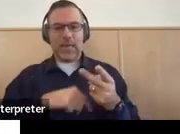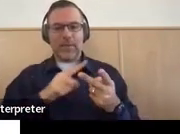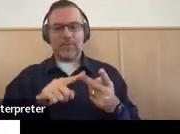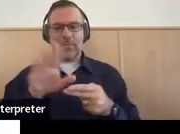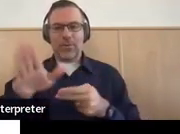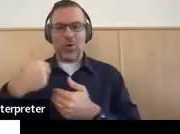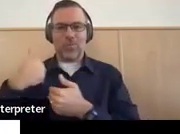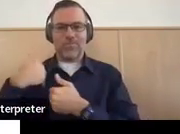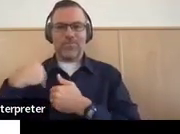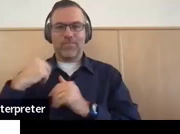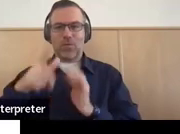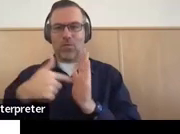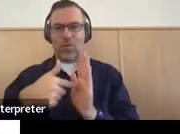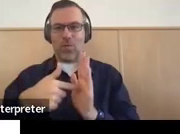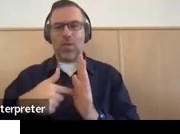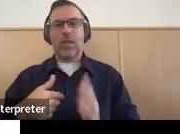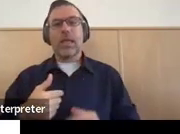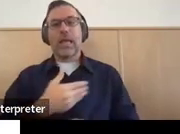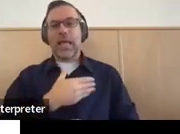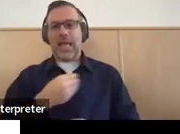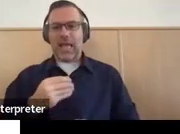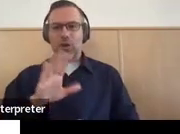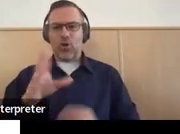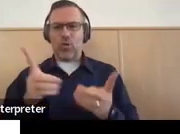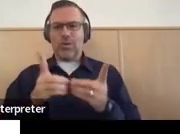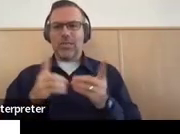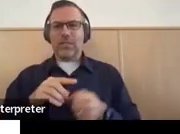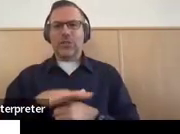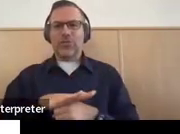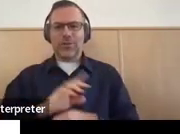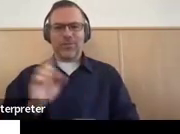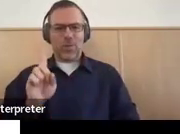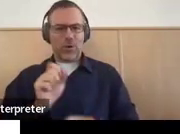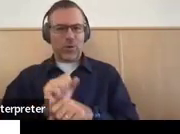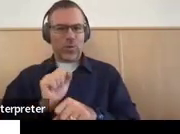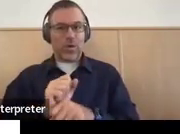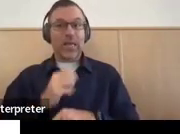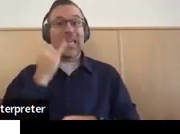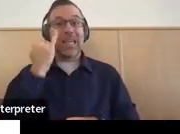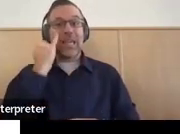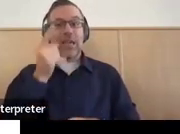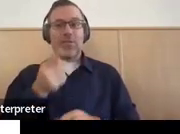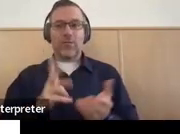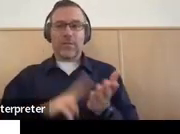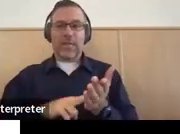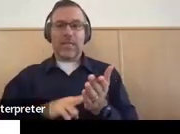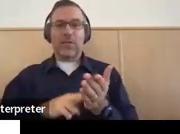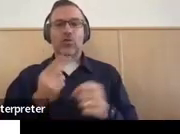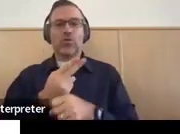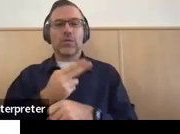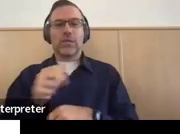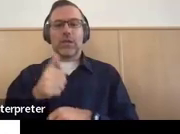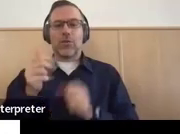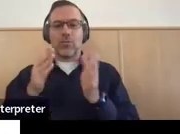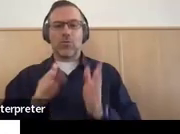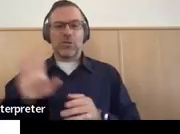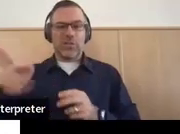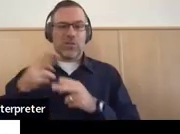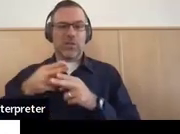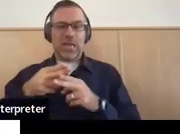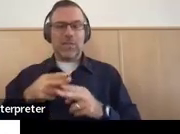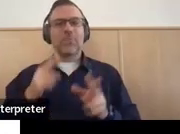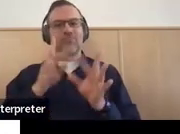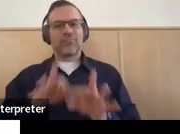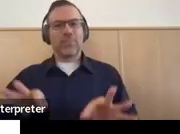as your district in the chat box. And if you have registered under somebody else's name, it's really important that you put your